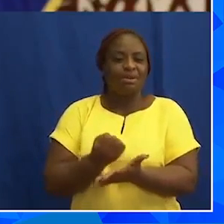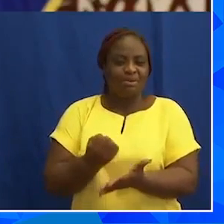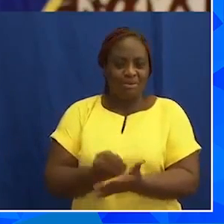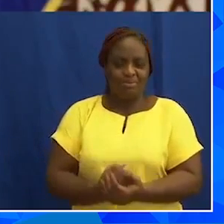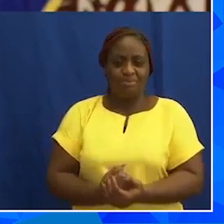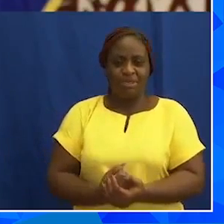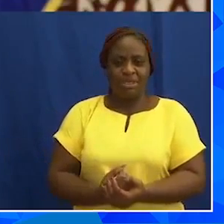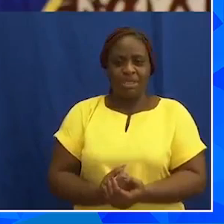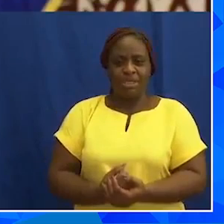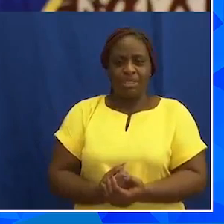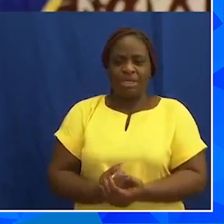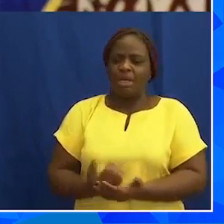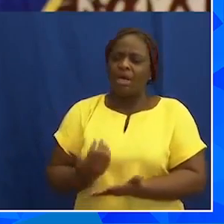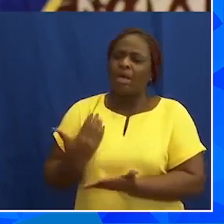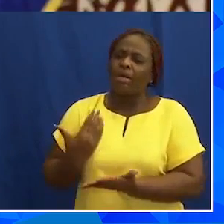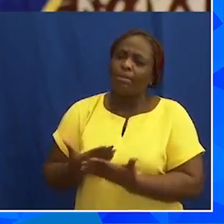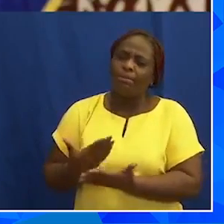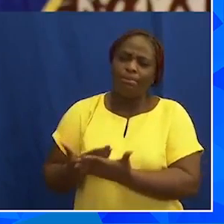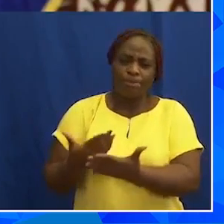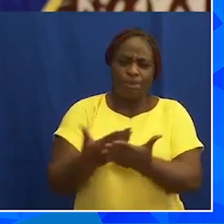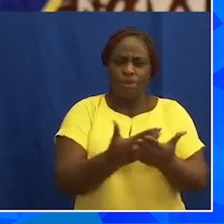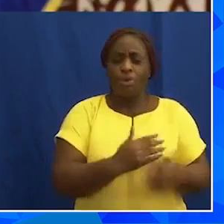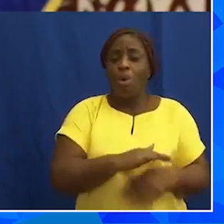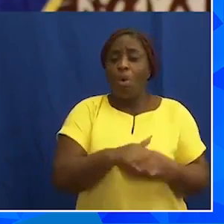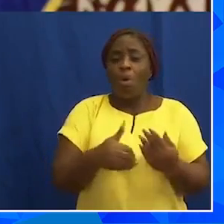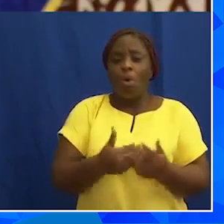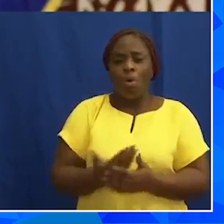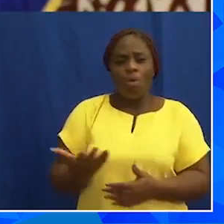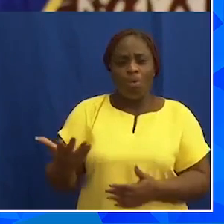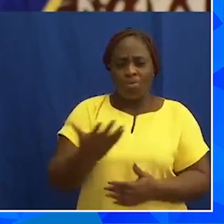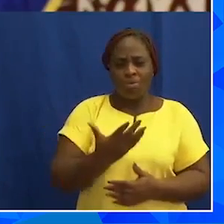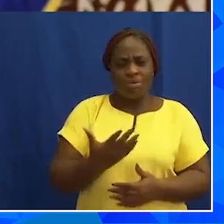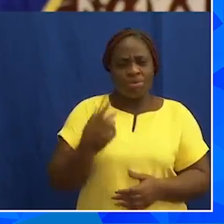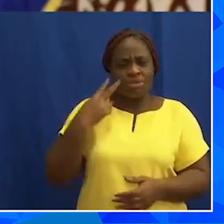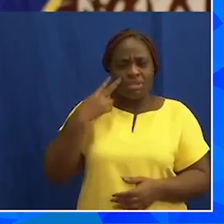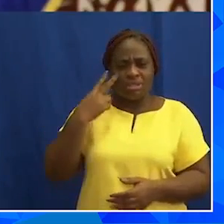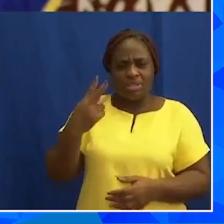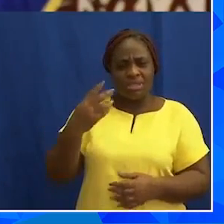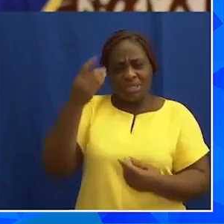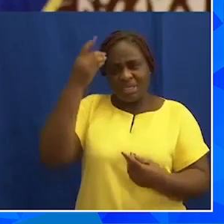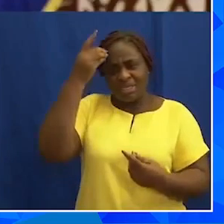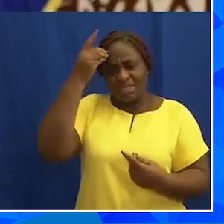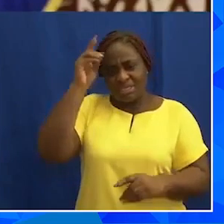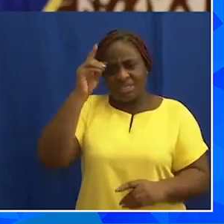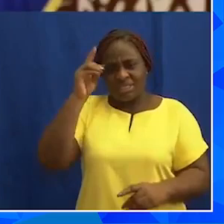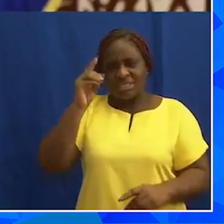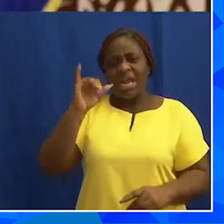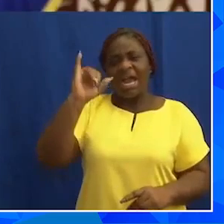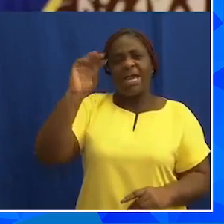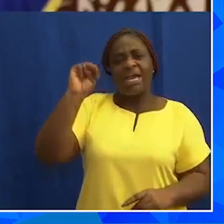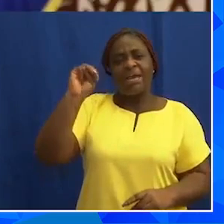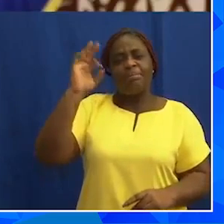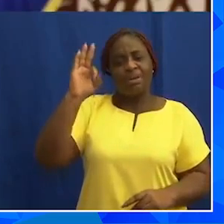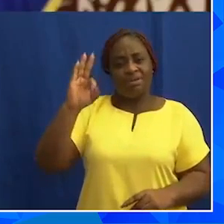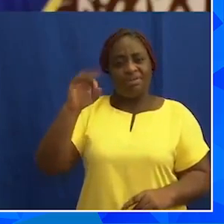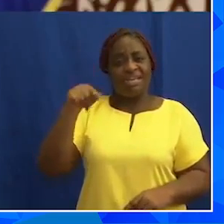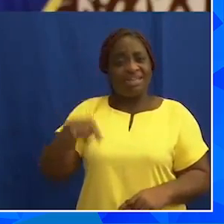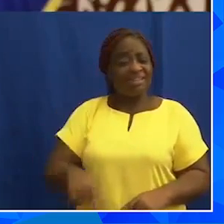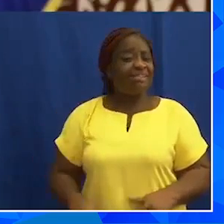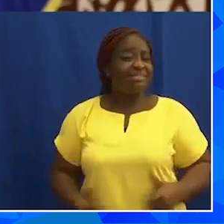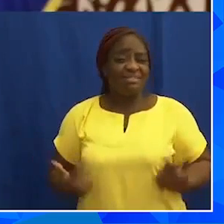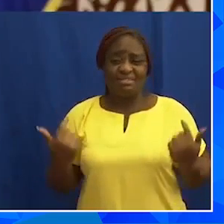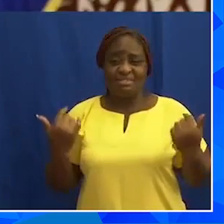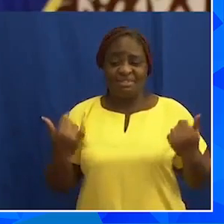I urge us all to see the decision to go to the International Monetary Fund in this light.